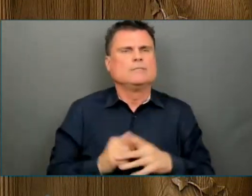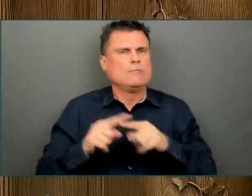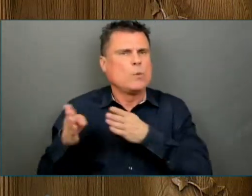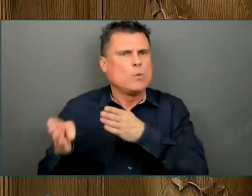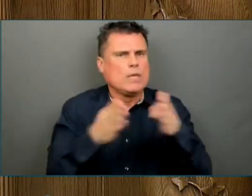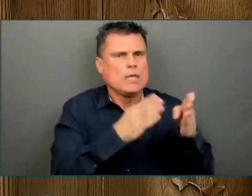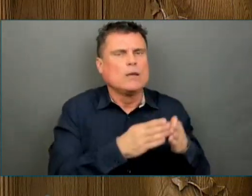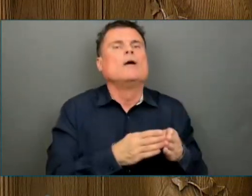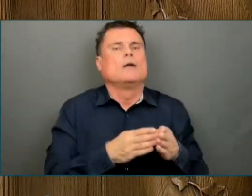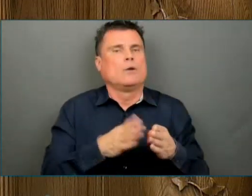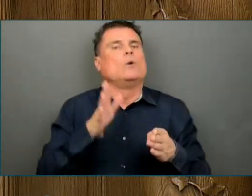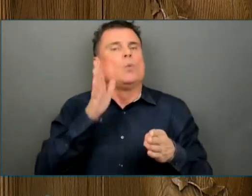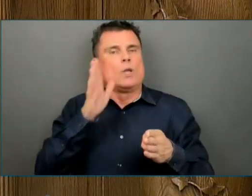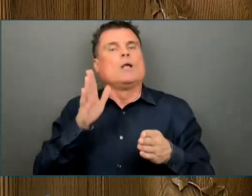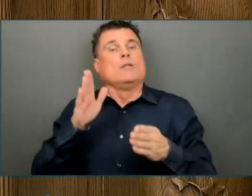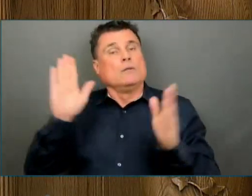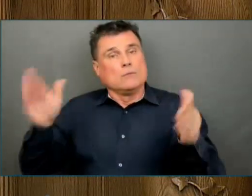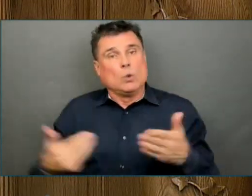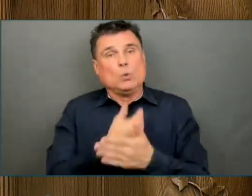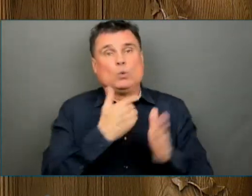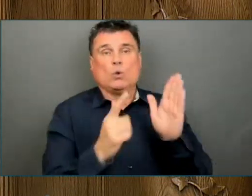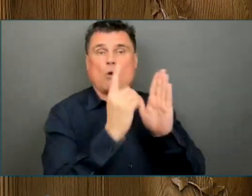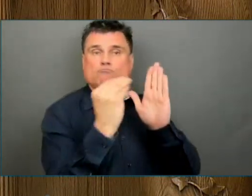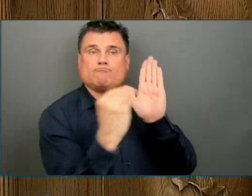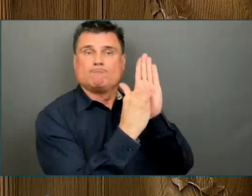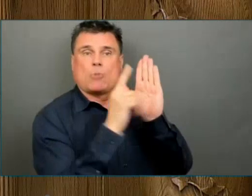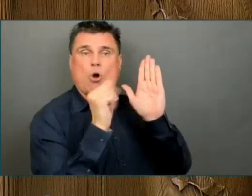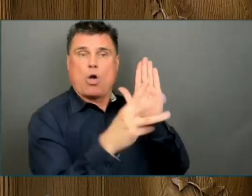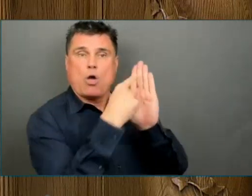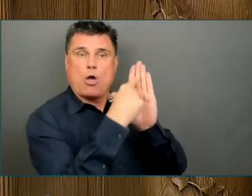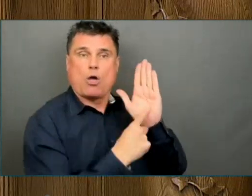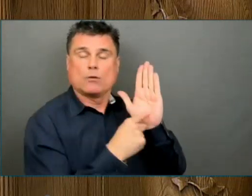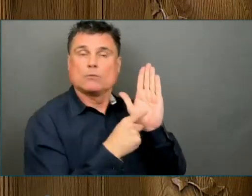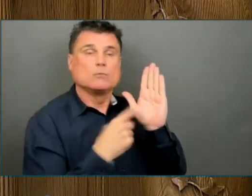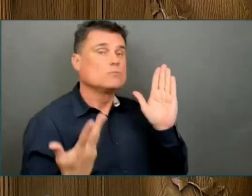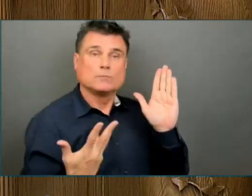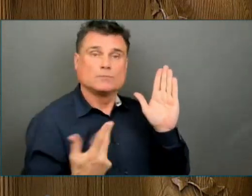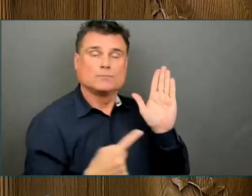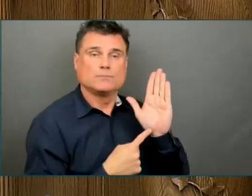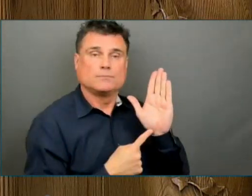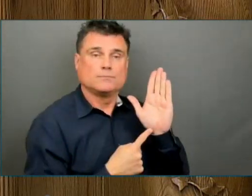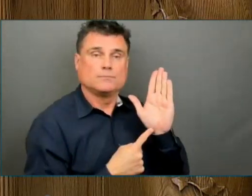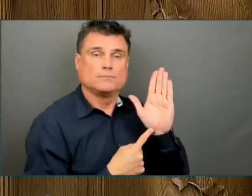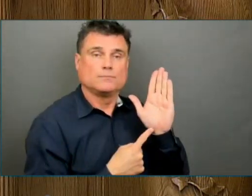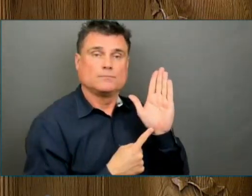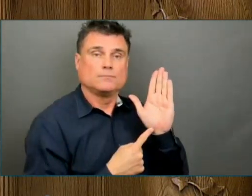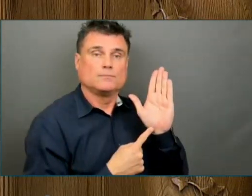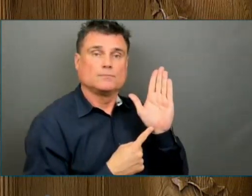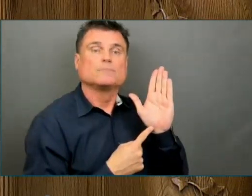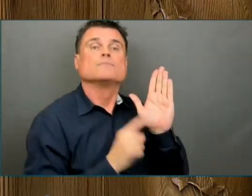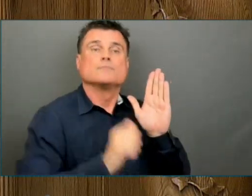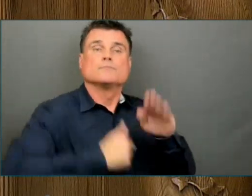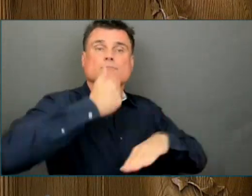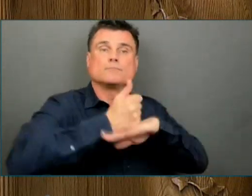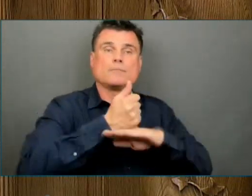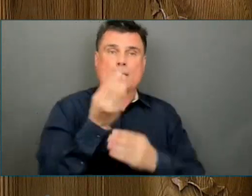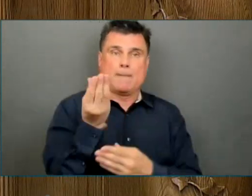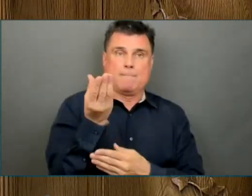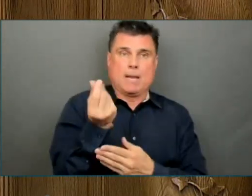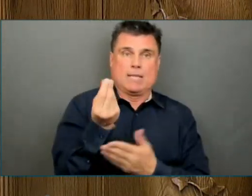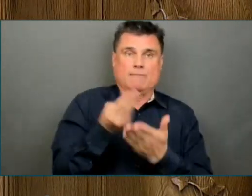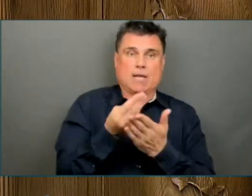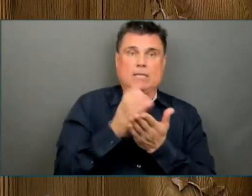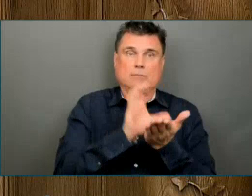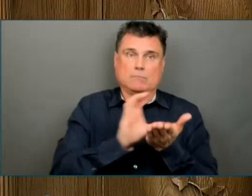NBC Investment Corporation. This new strategic fund will help promising BC companies scale